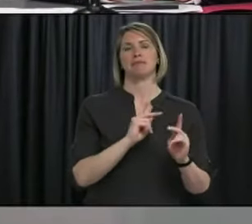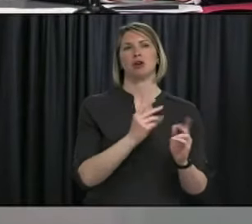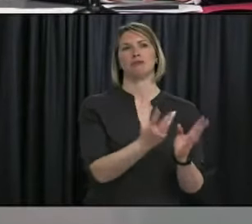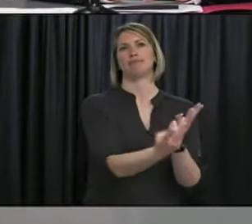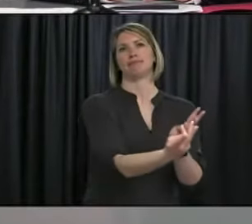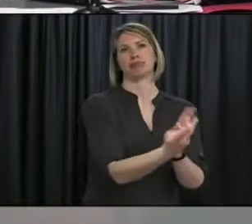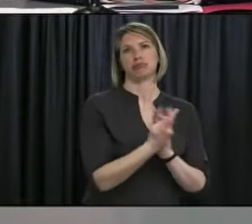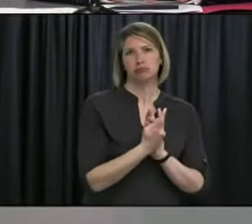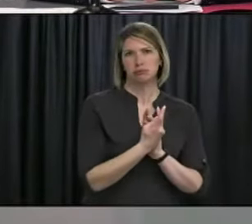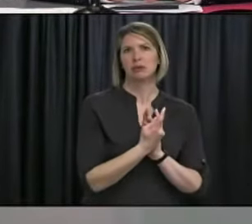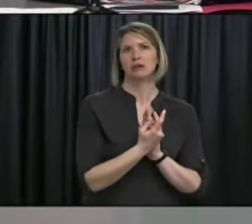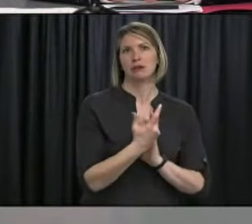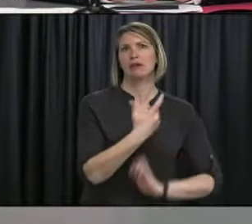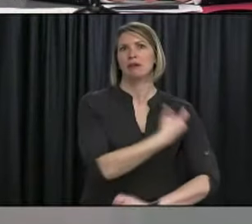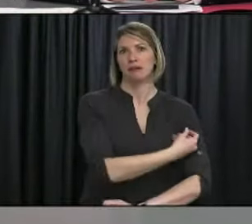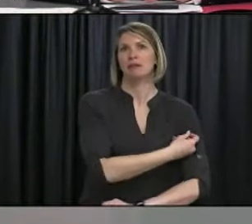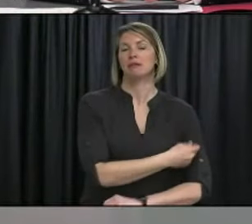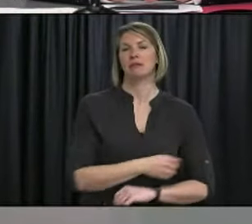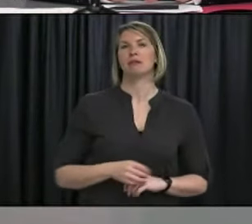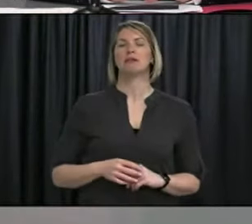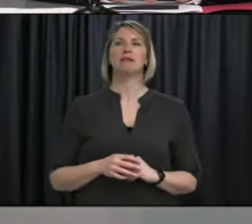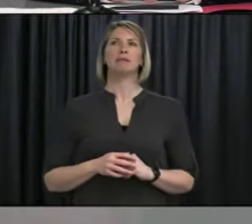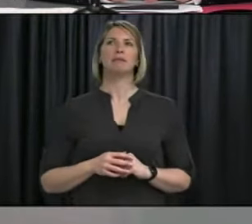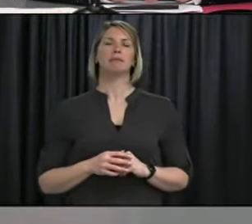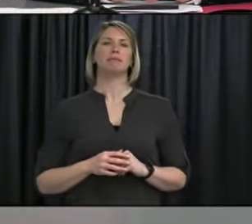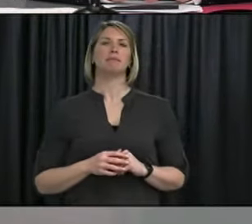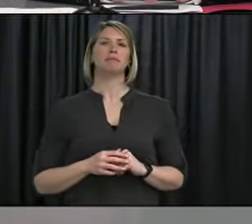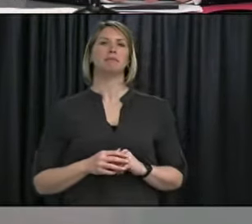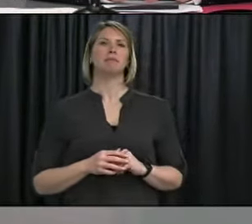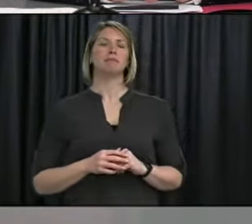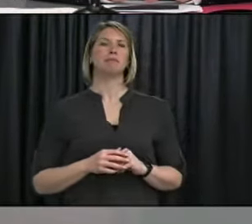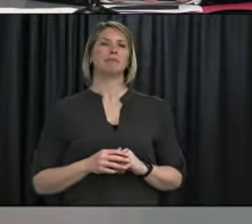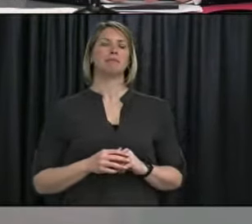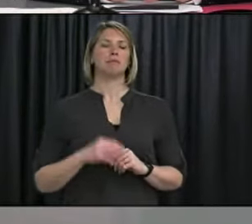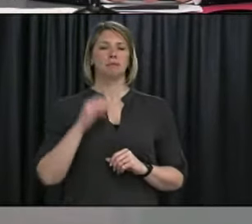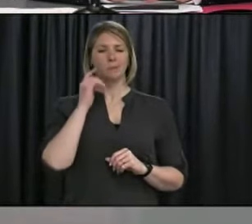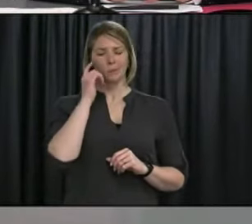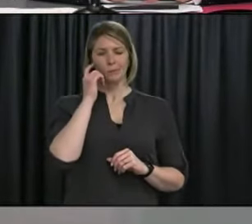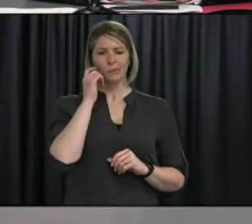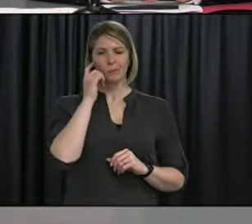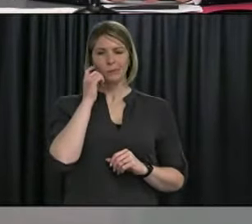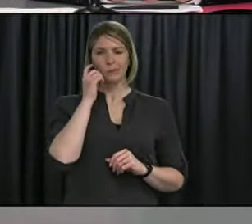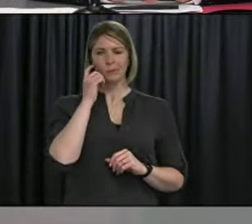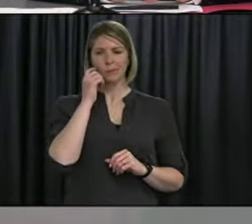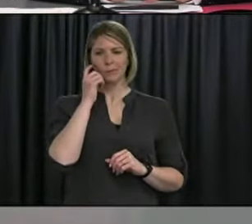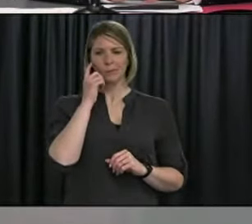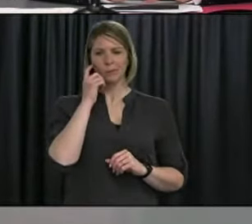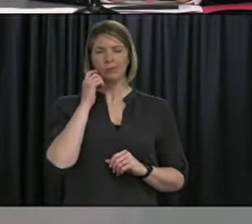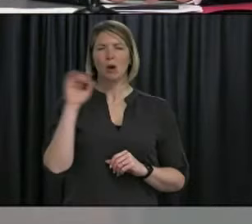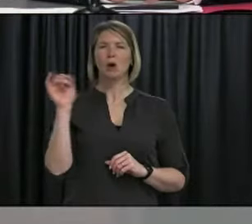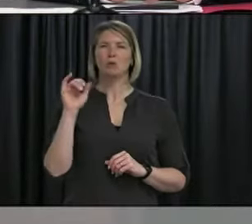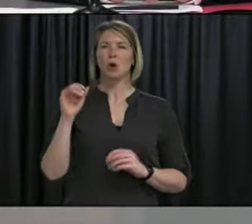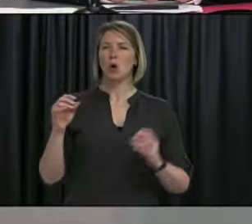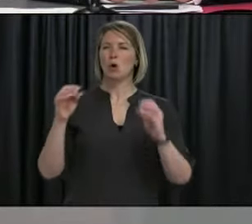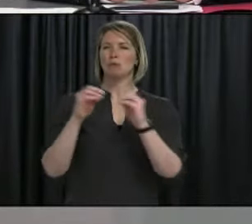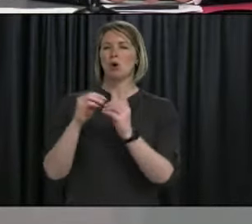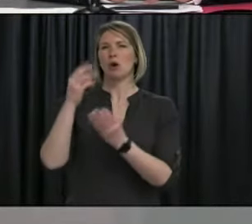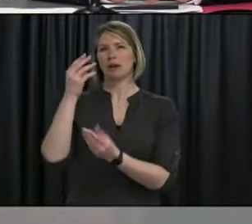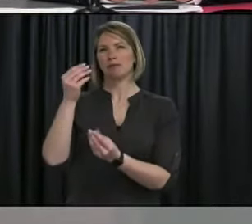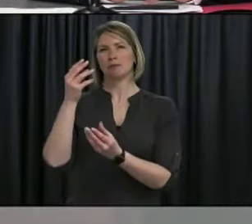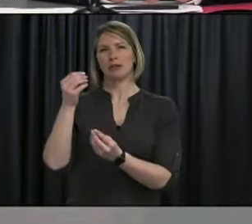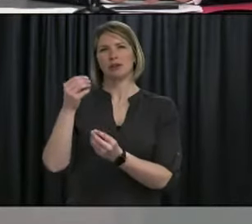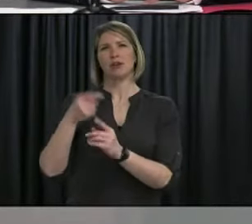Um, and I also wanted to ask with the information that we've gotten from, um, the NACI about the concern